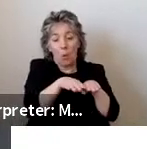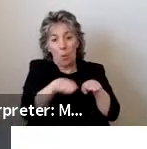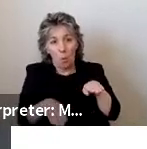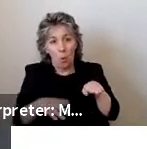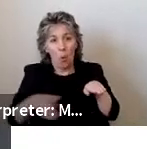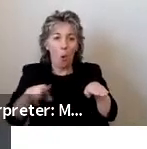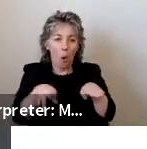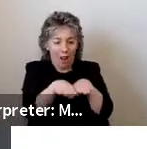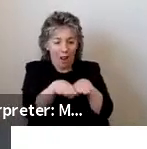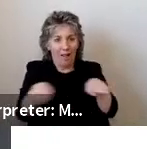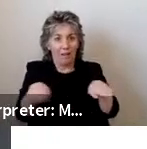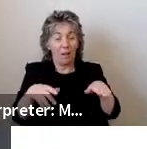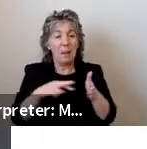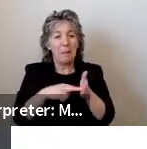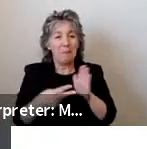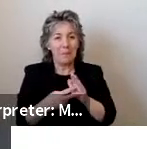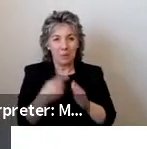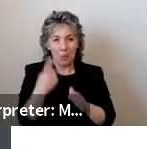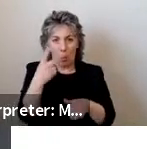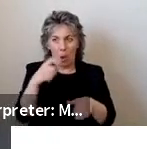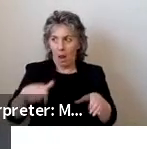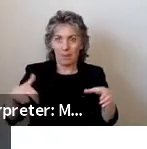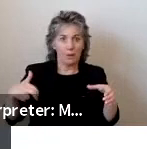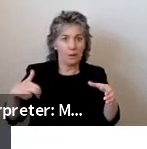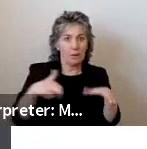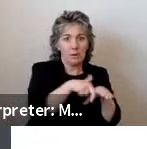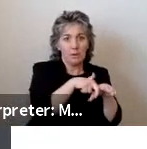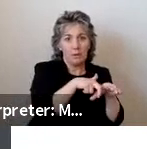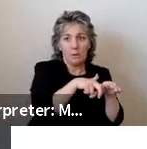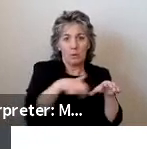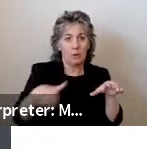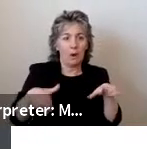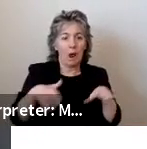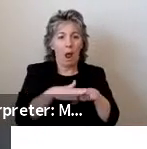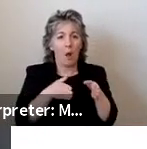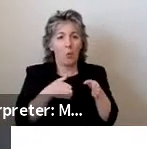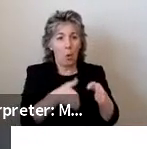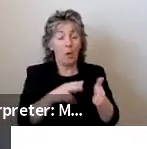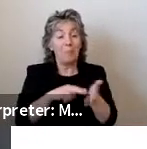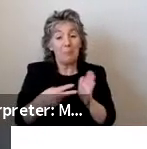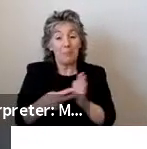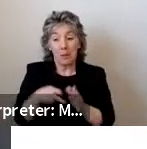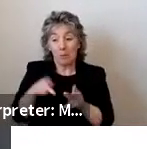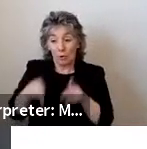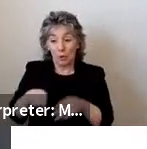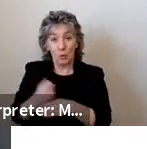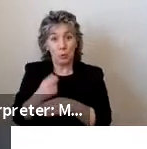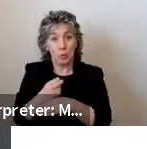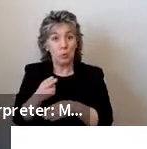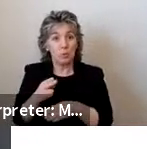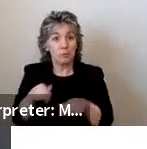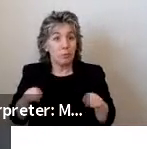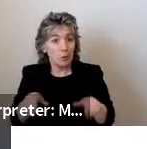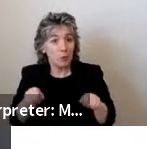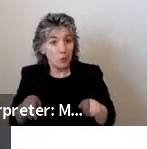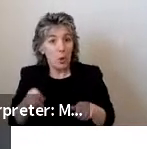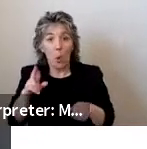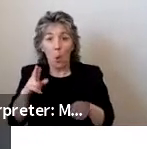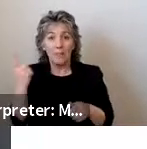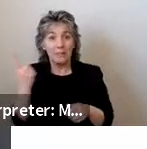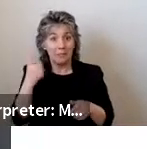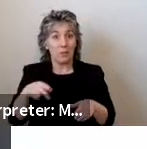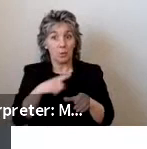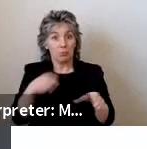must be able to deploy to the roadway. This is particularly important to allow a person using a mobility device to enter or exit the vehicle